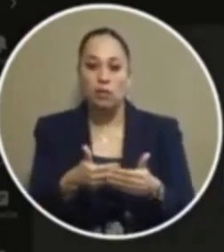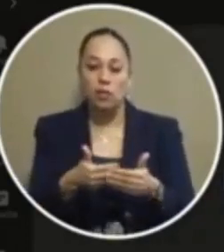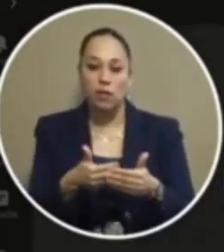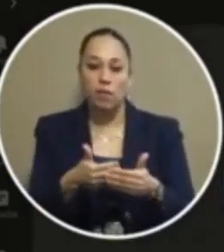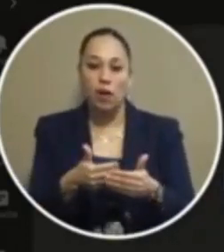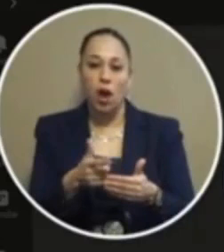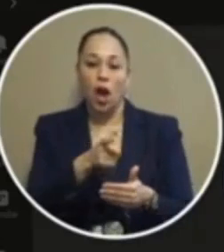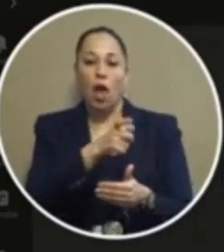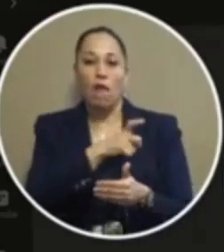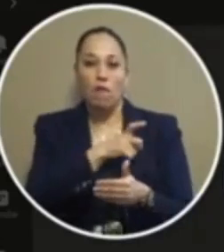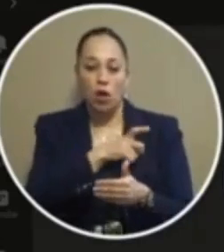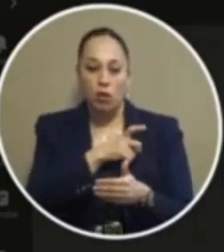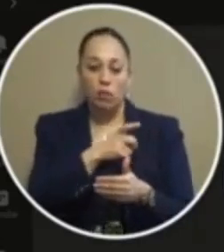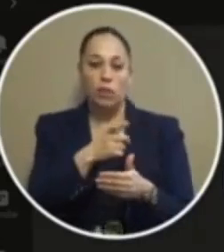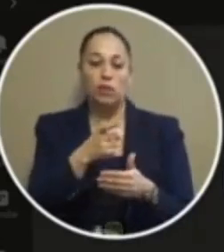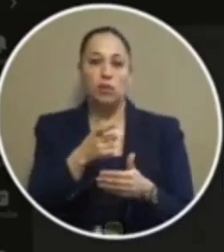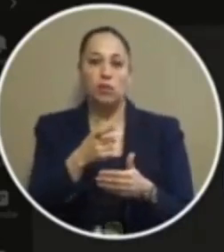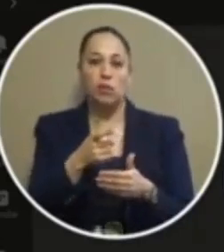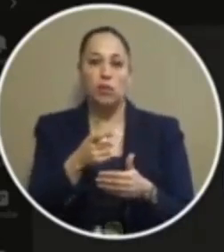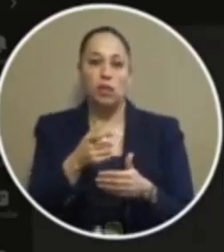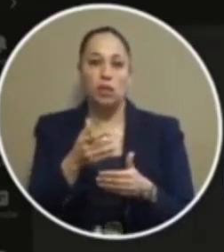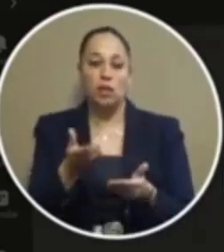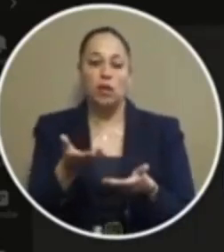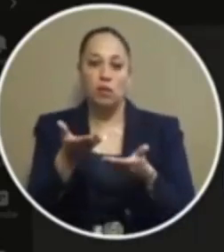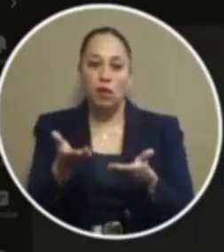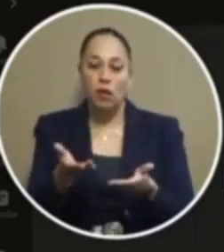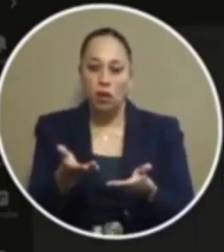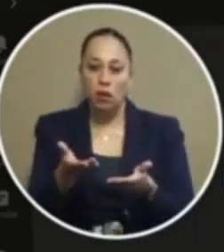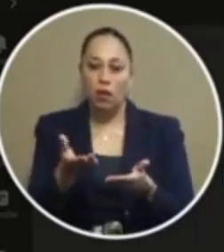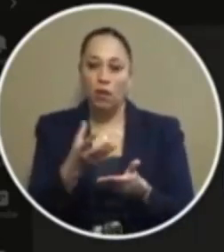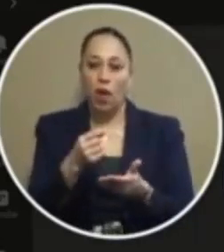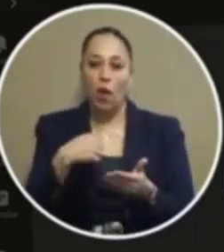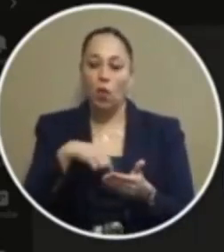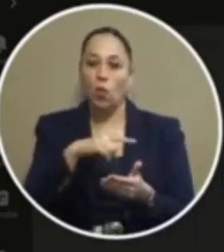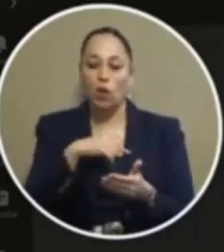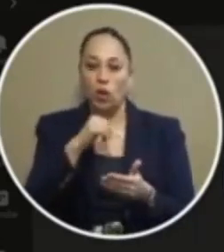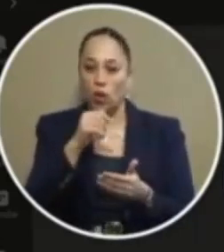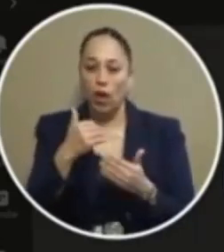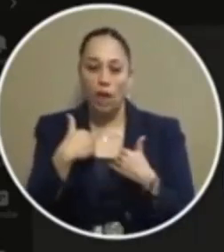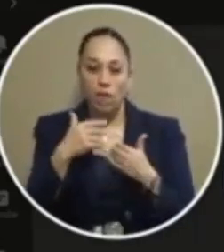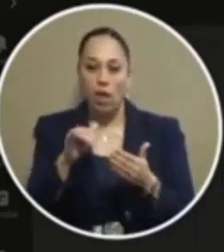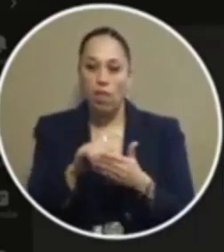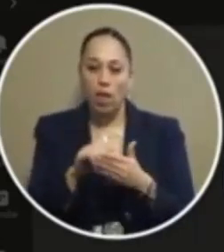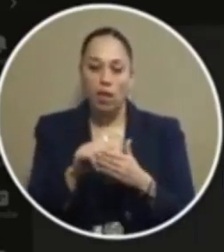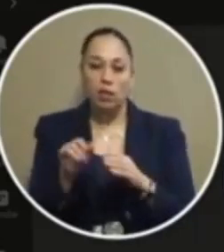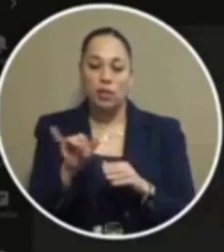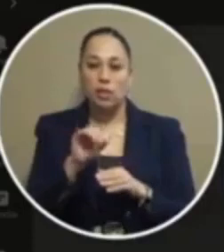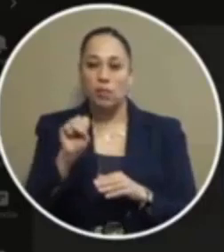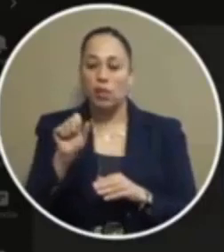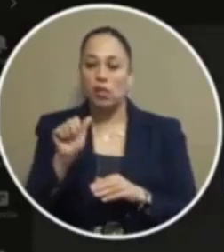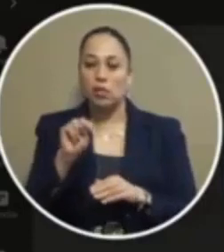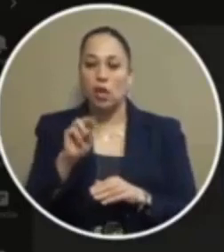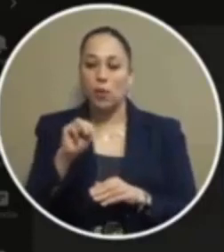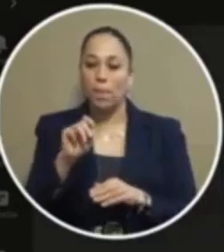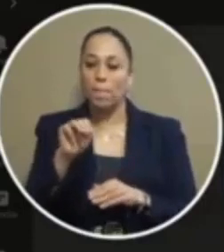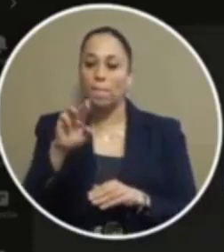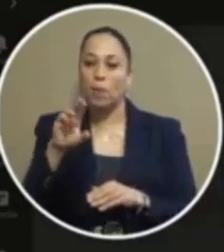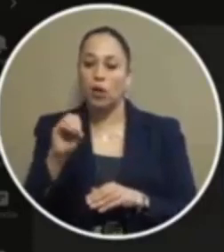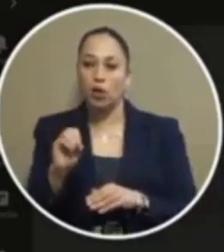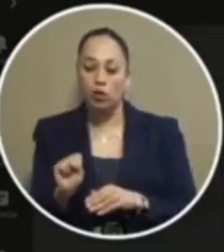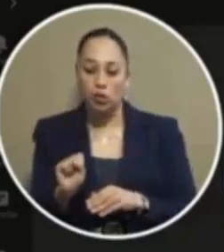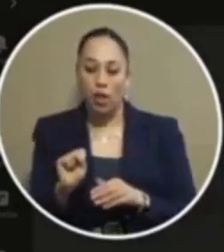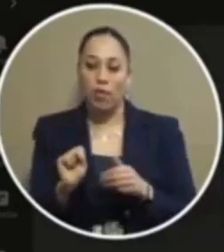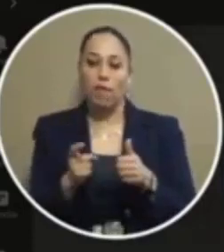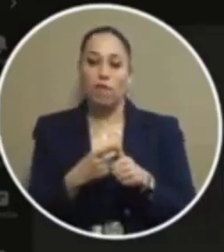law enforcement protocols and prosecution protocols that we don't have a lot of examples now san marcos was probably the